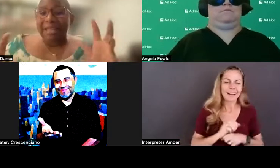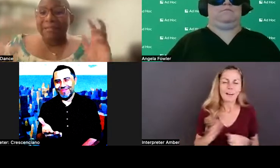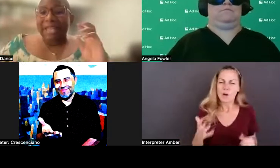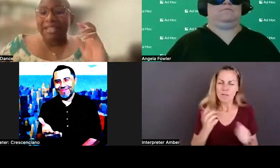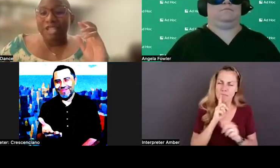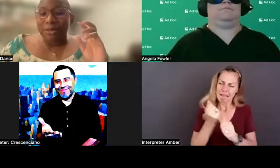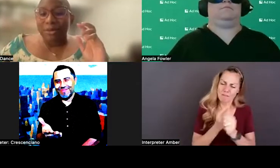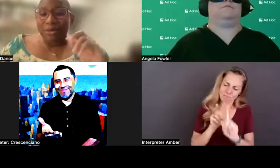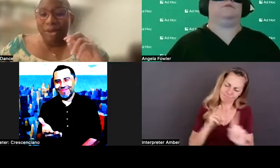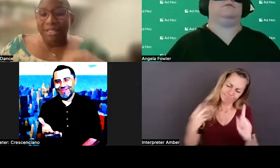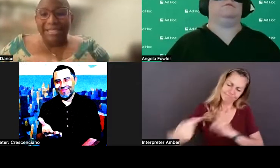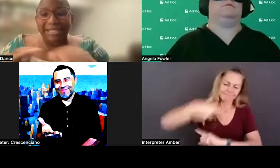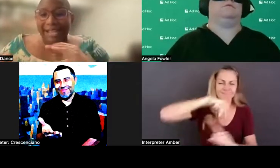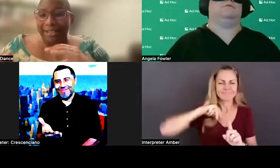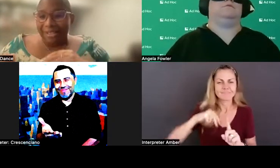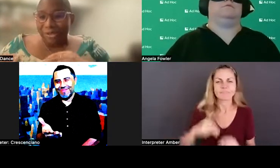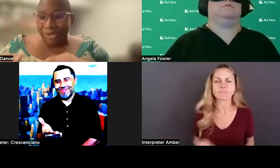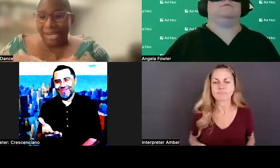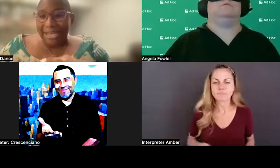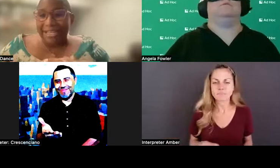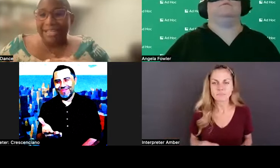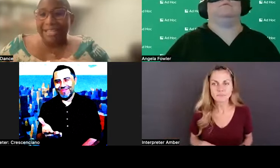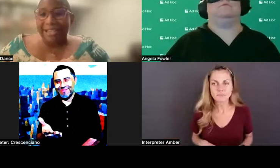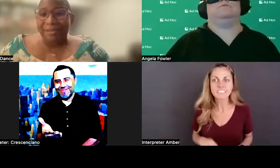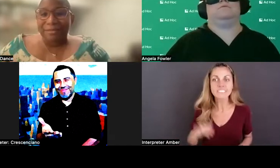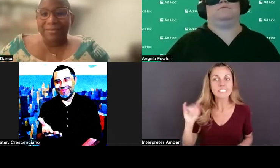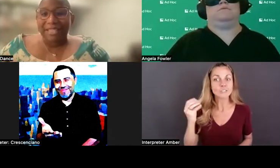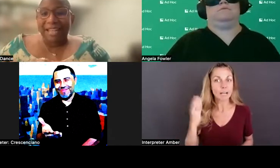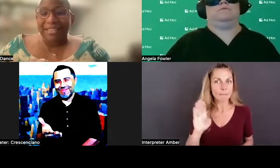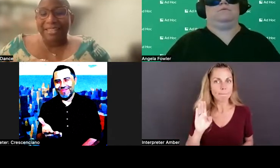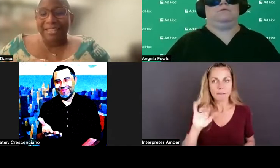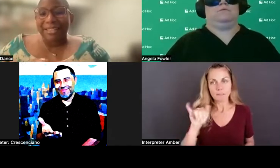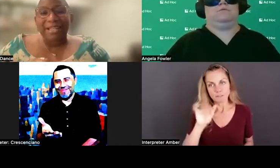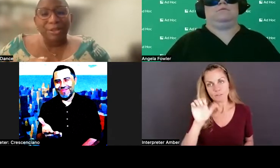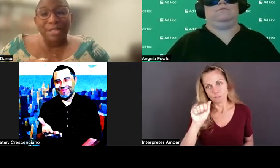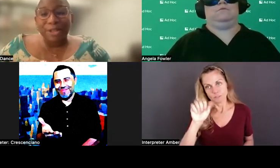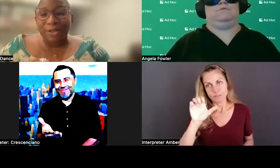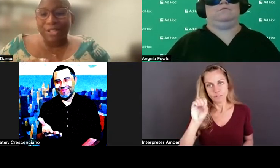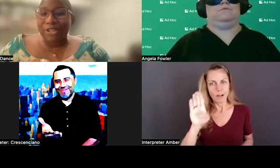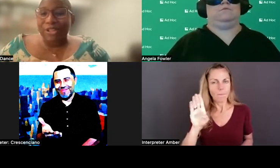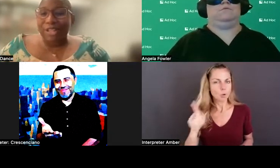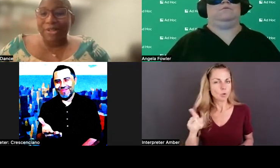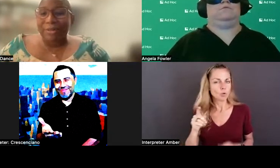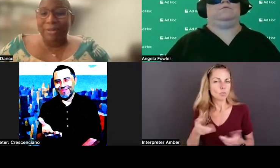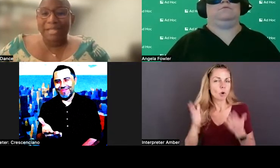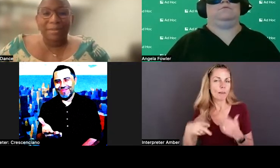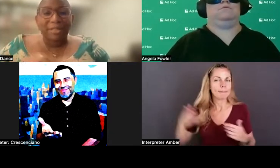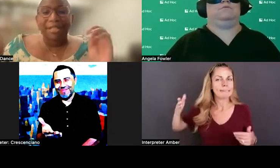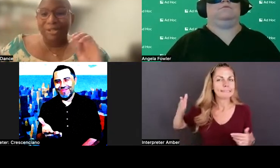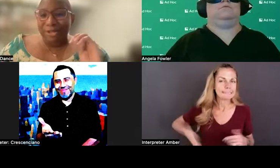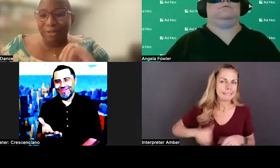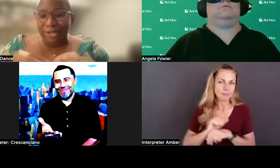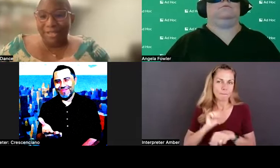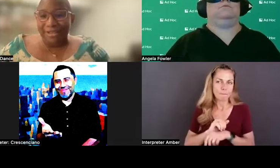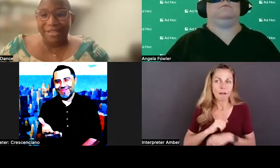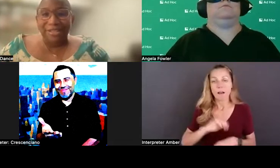lens. And then Jacob, you even brought in that side hustle, right? And I think, um, I think that could be generational. I know a lot of people say like millennials